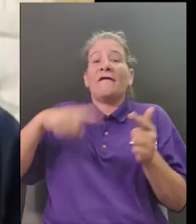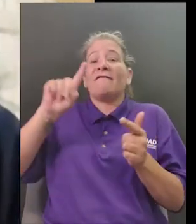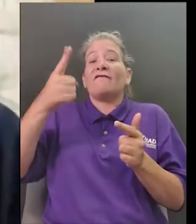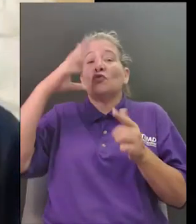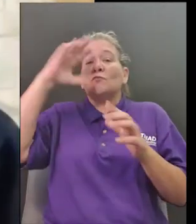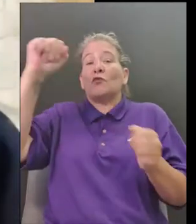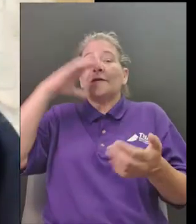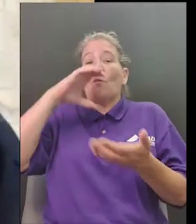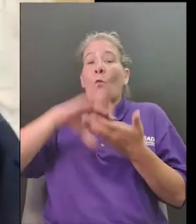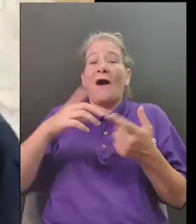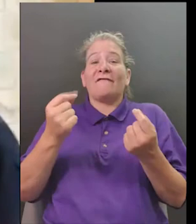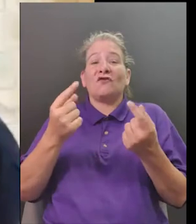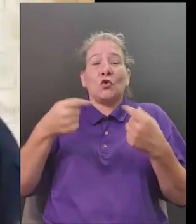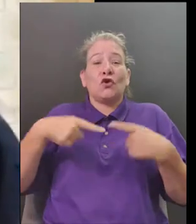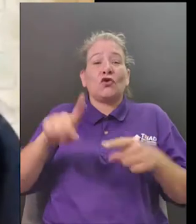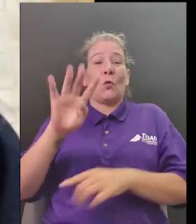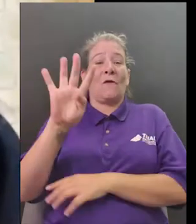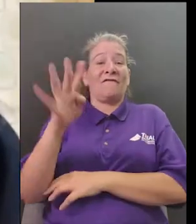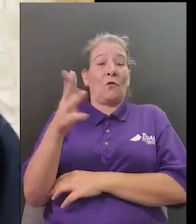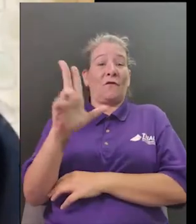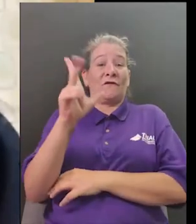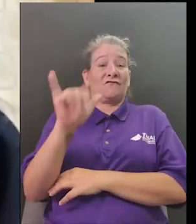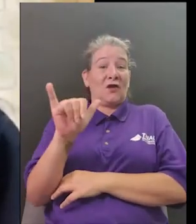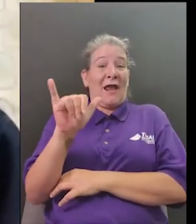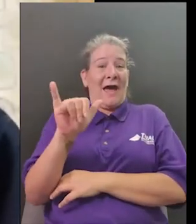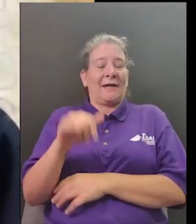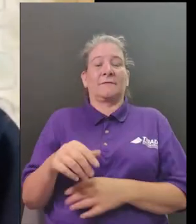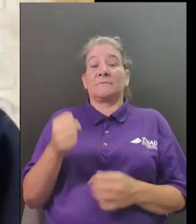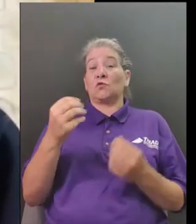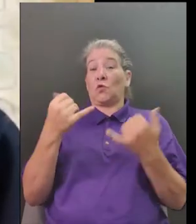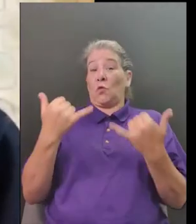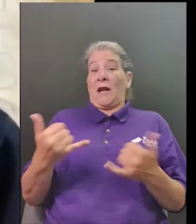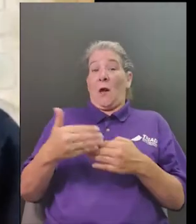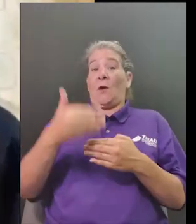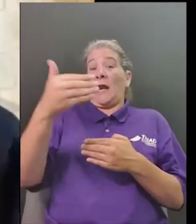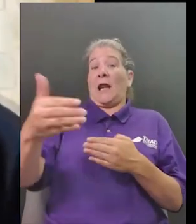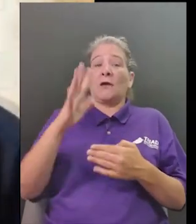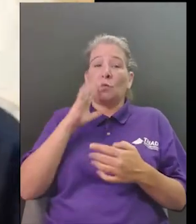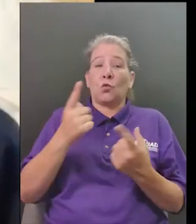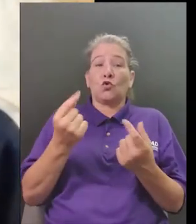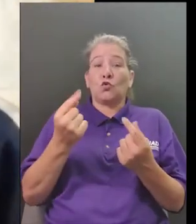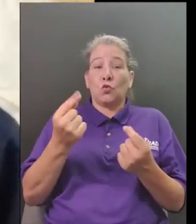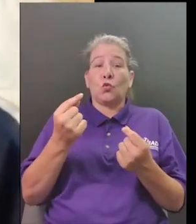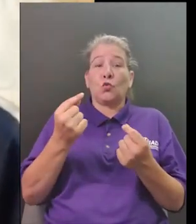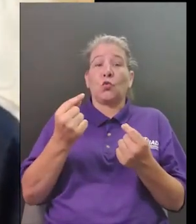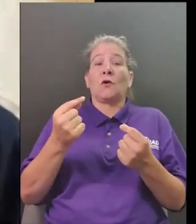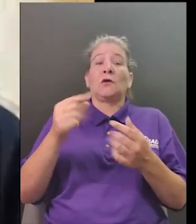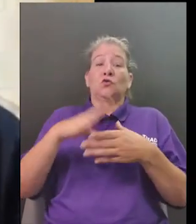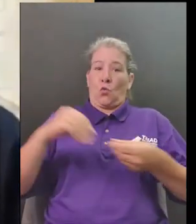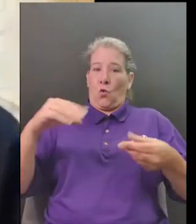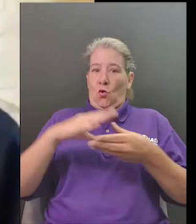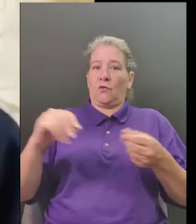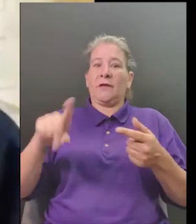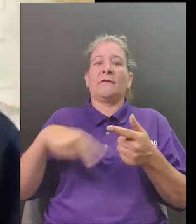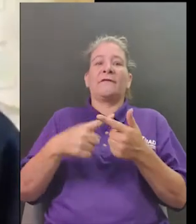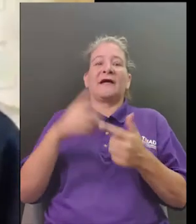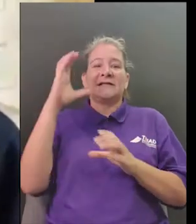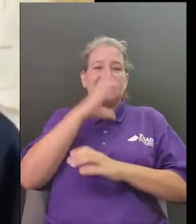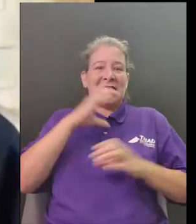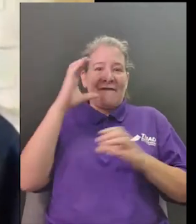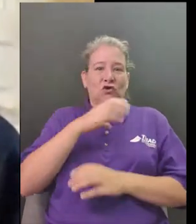the other two things i have for you are a story and also